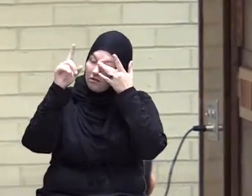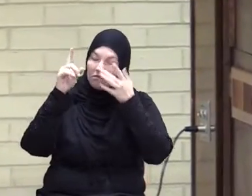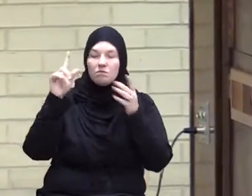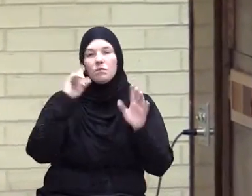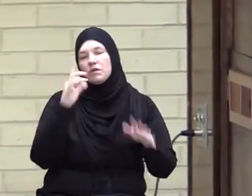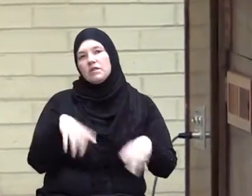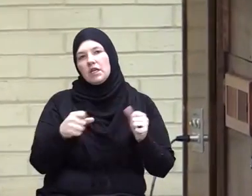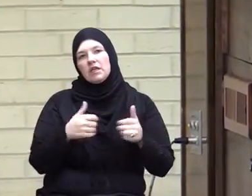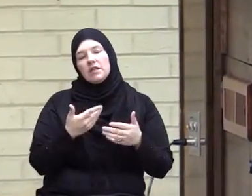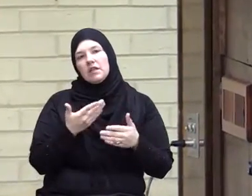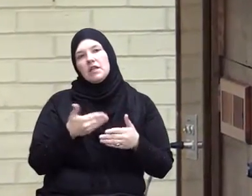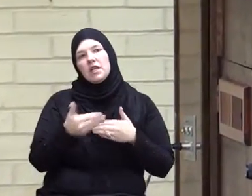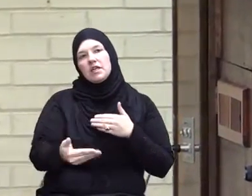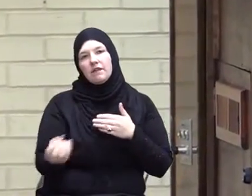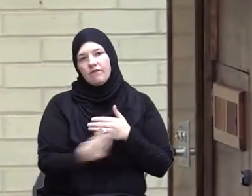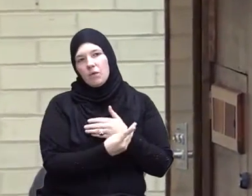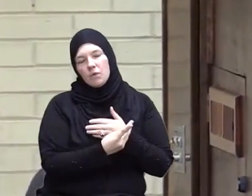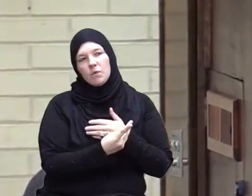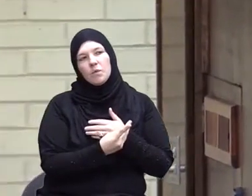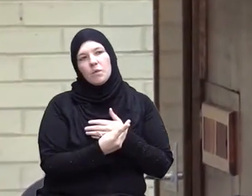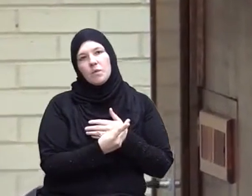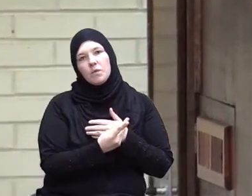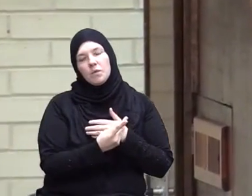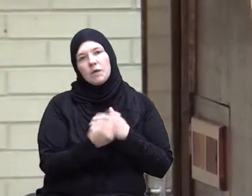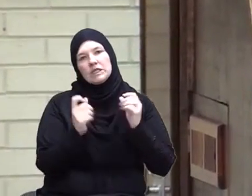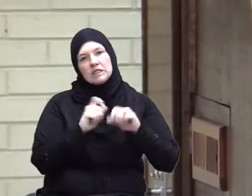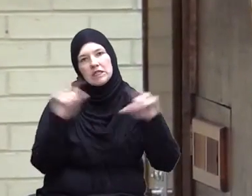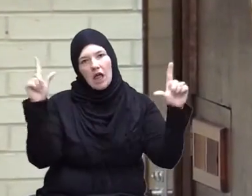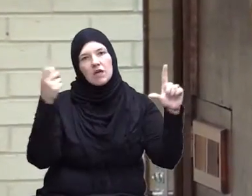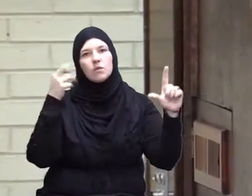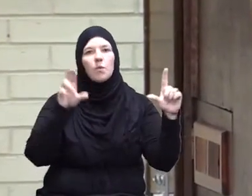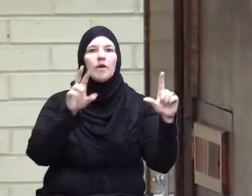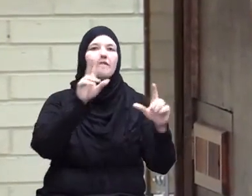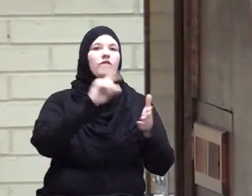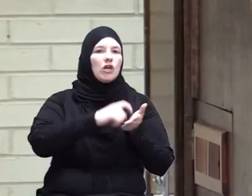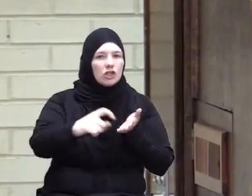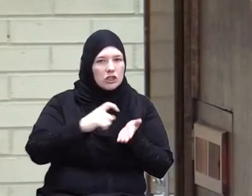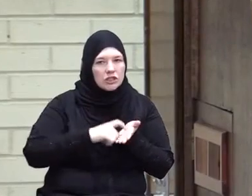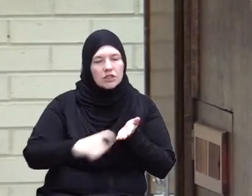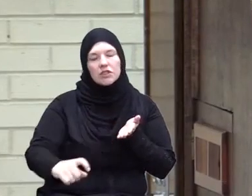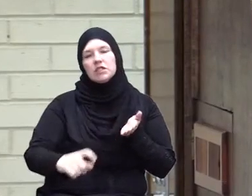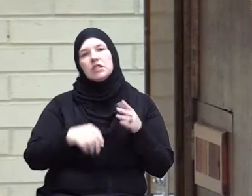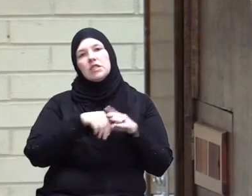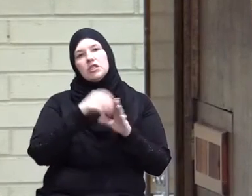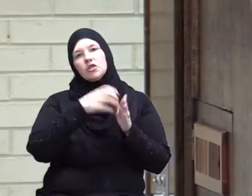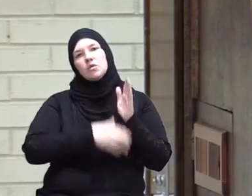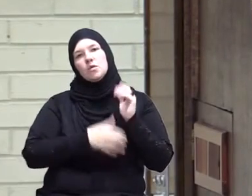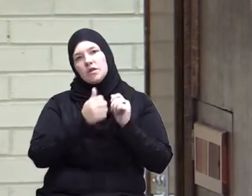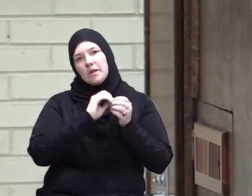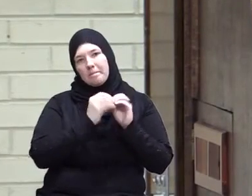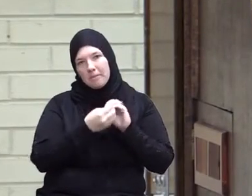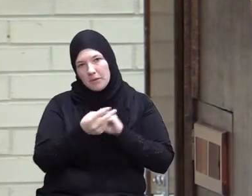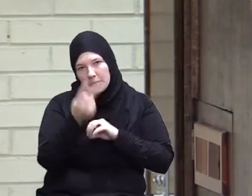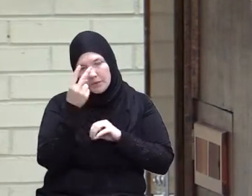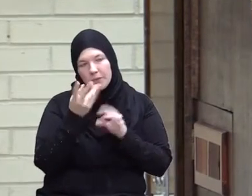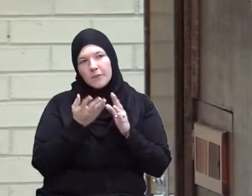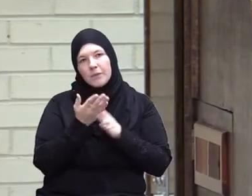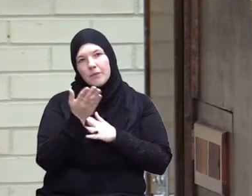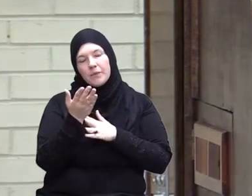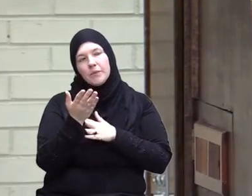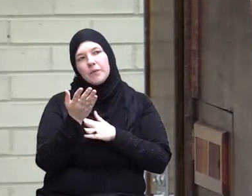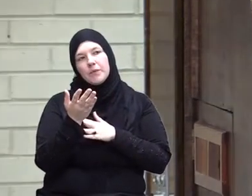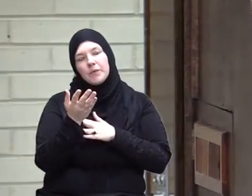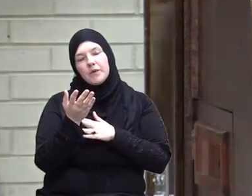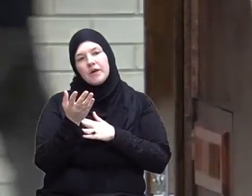next few slides or verses in Surah Al-Baqarah through the